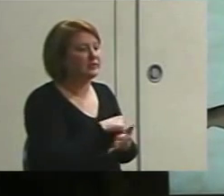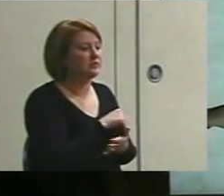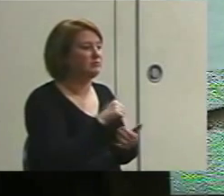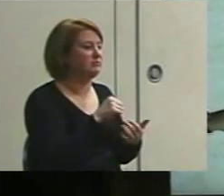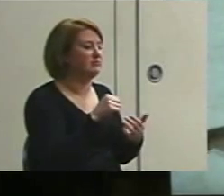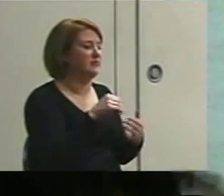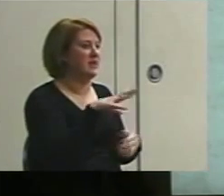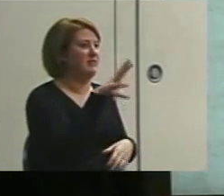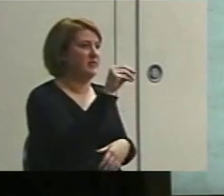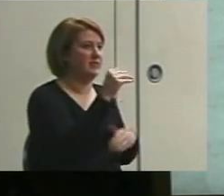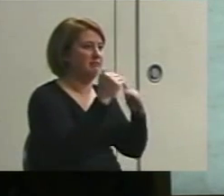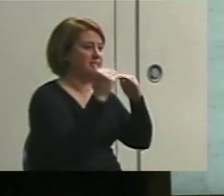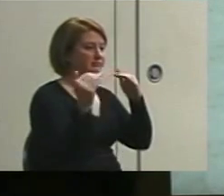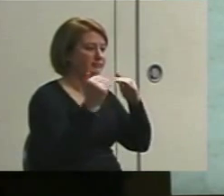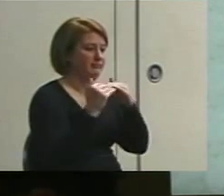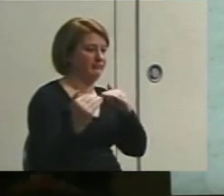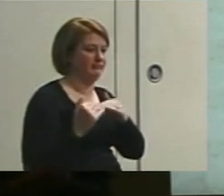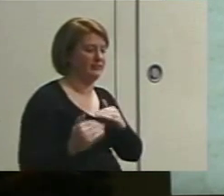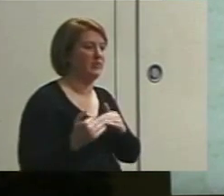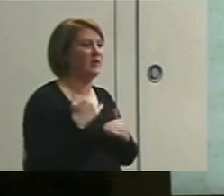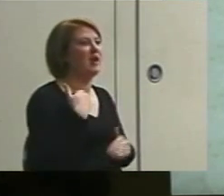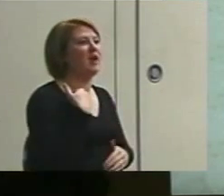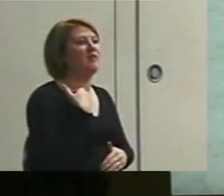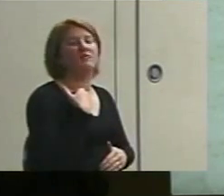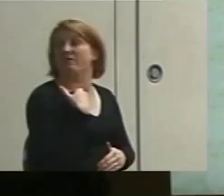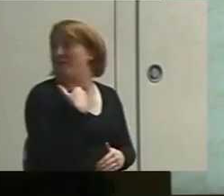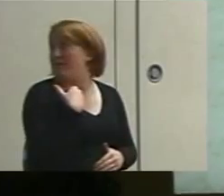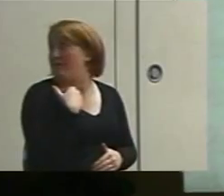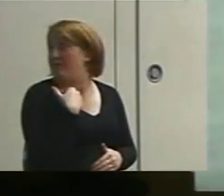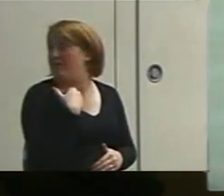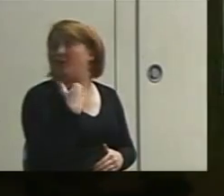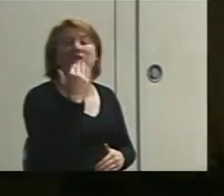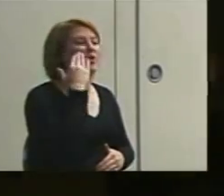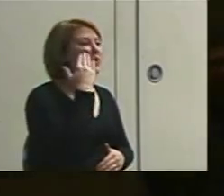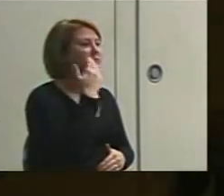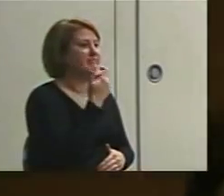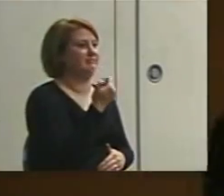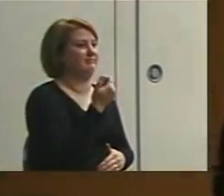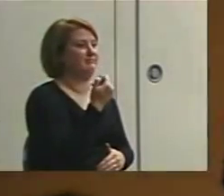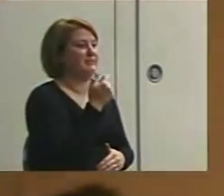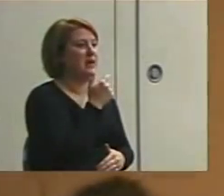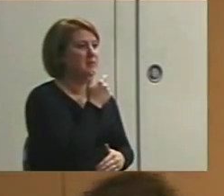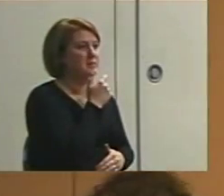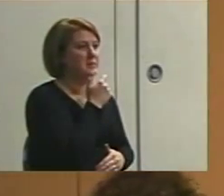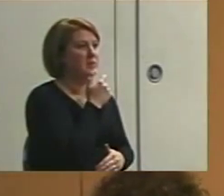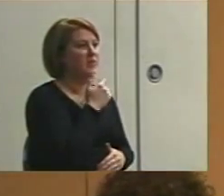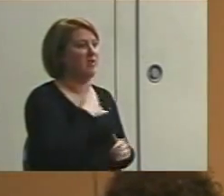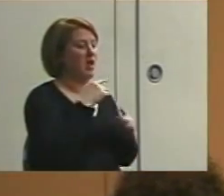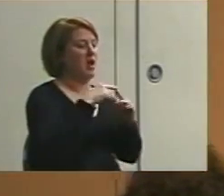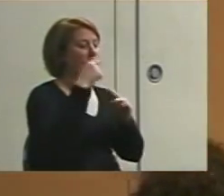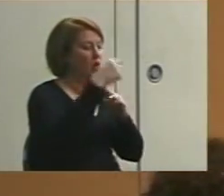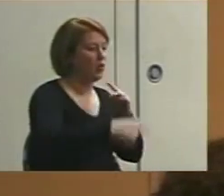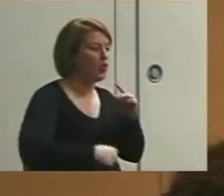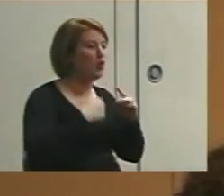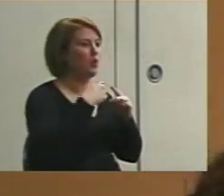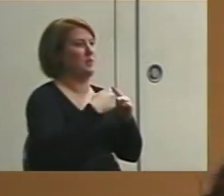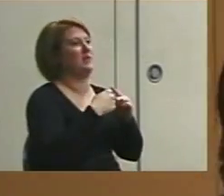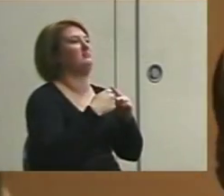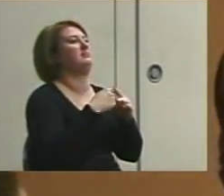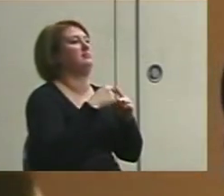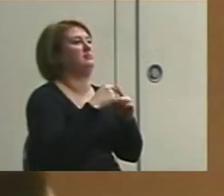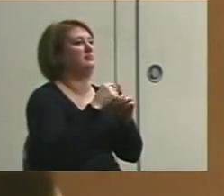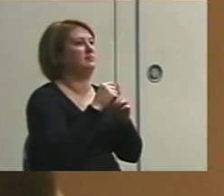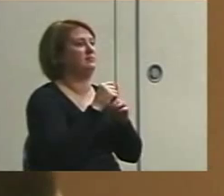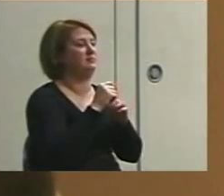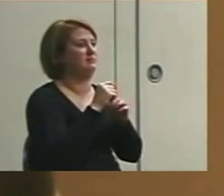50 rows of these things, and we have a little Walkman tape recorder with a looped tape that beeps every